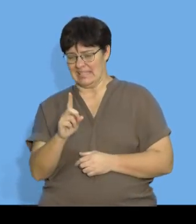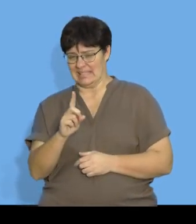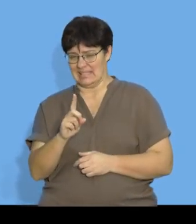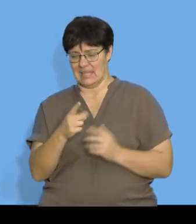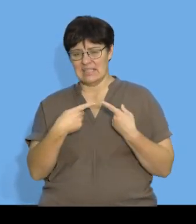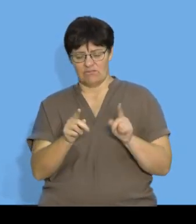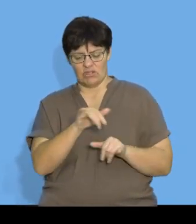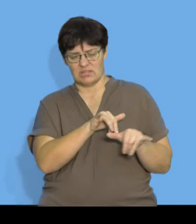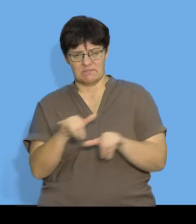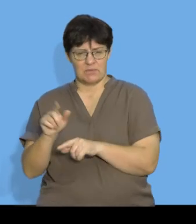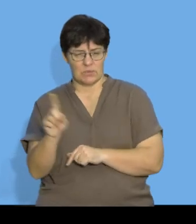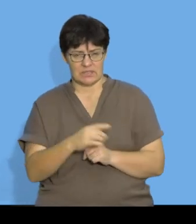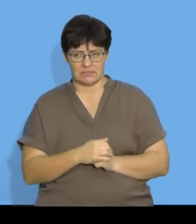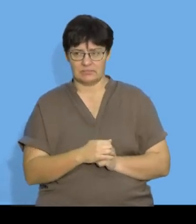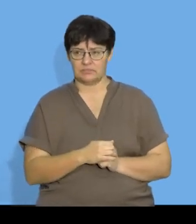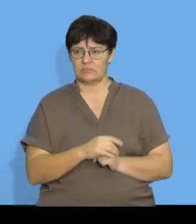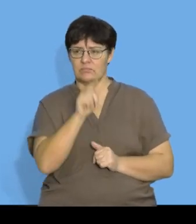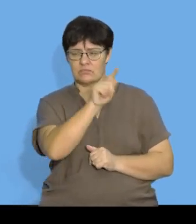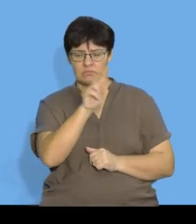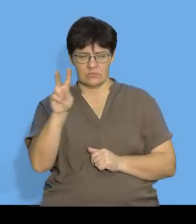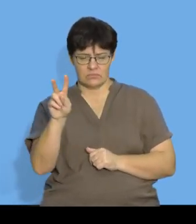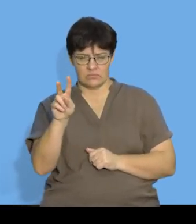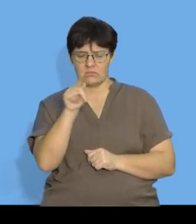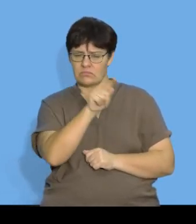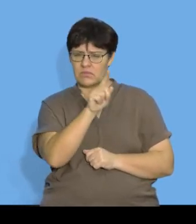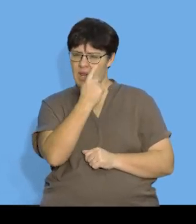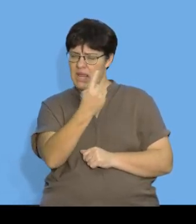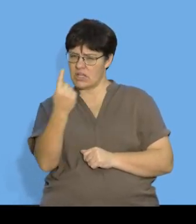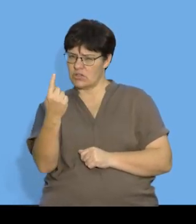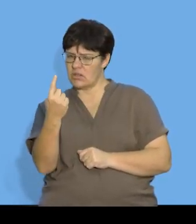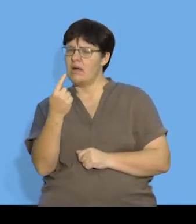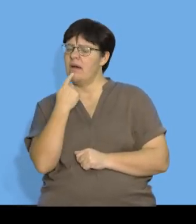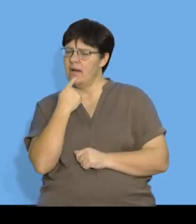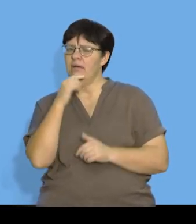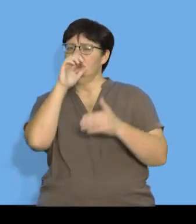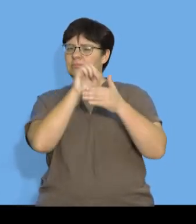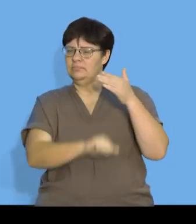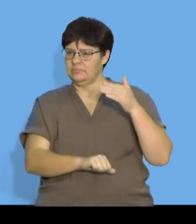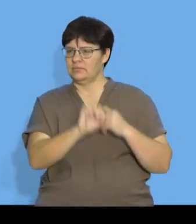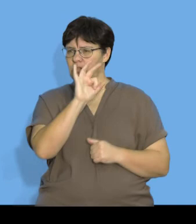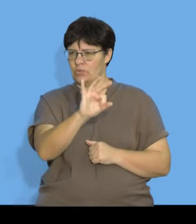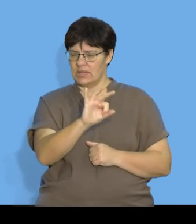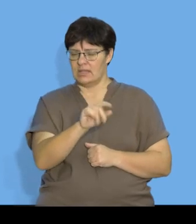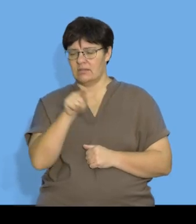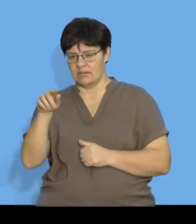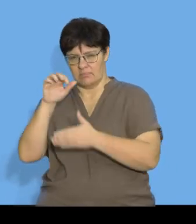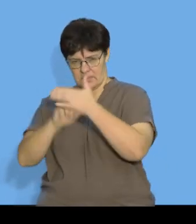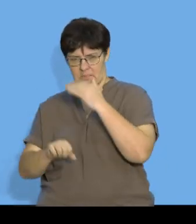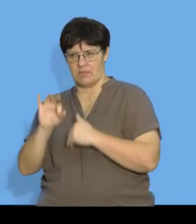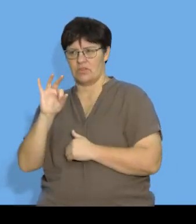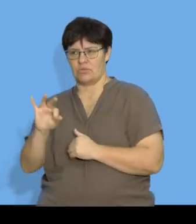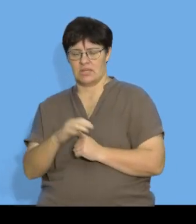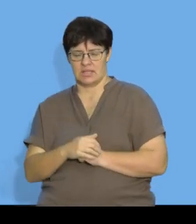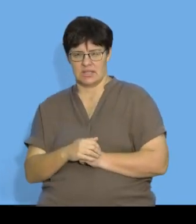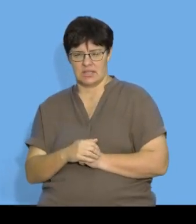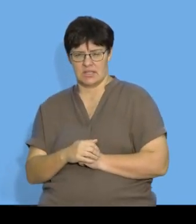we can see that between each of the terms I've actually subtracted 3 but if I want to write this down in a